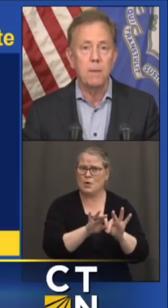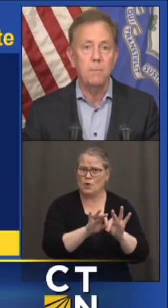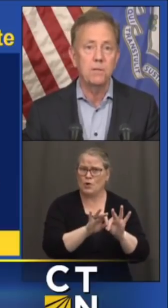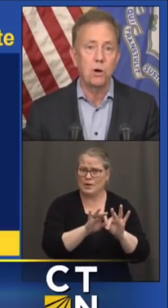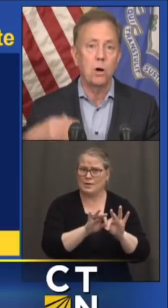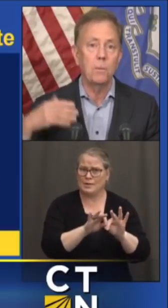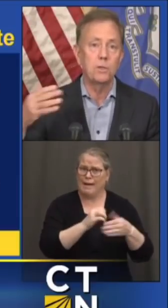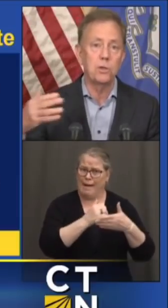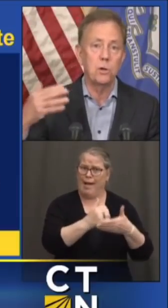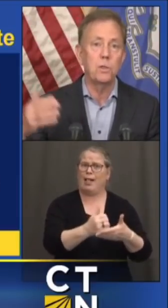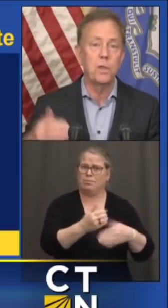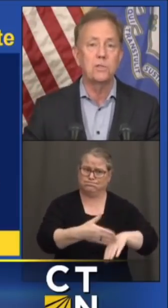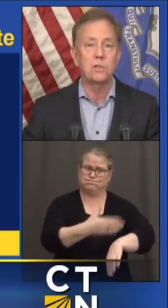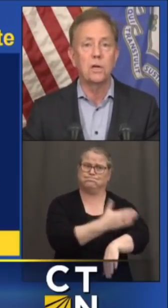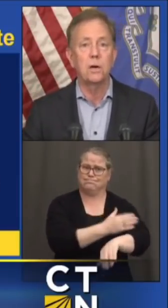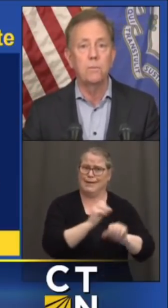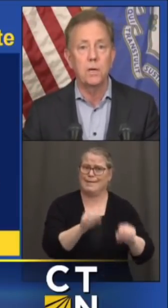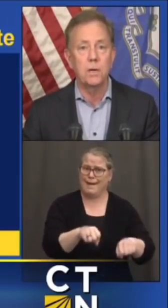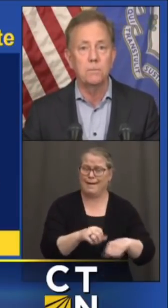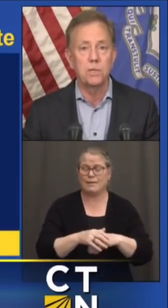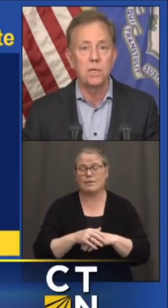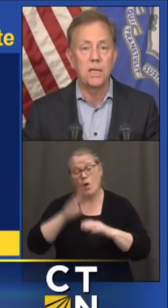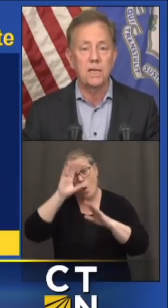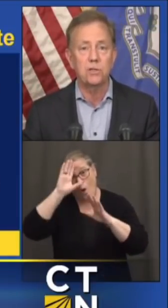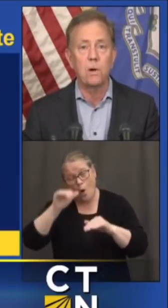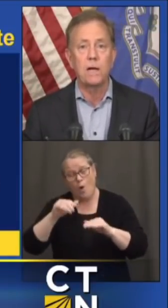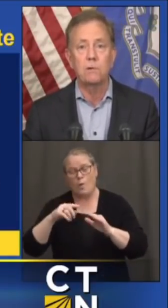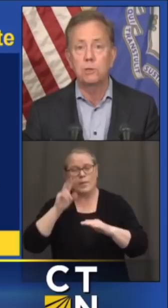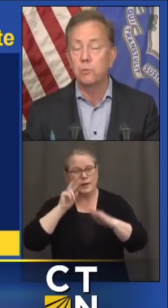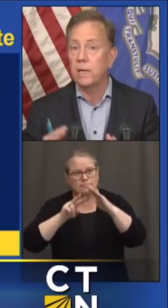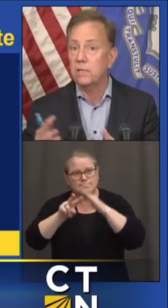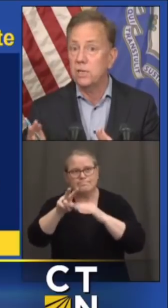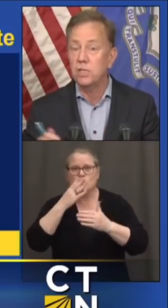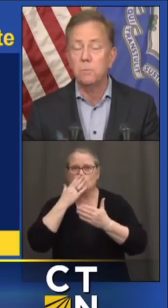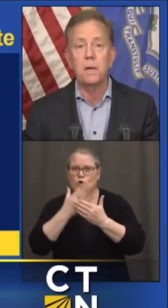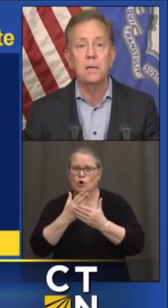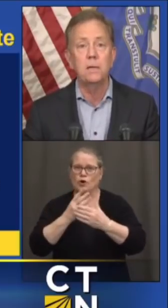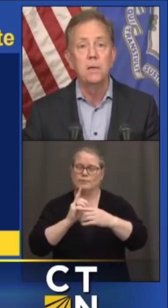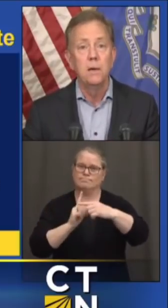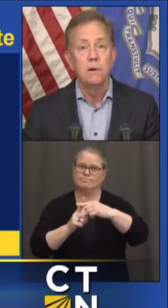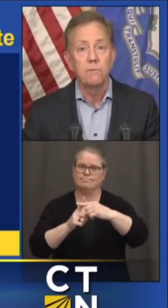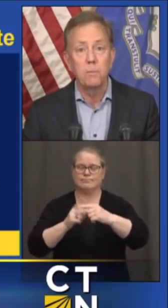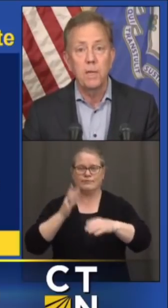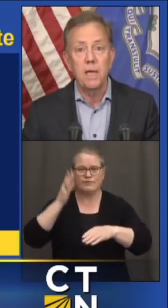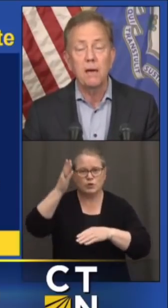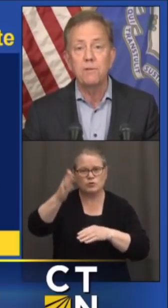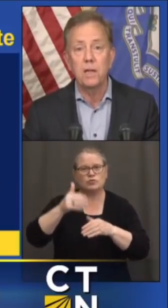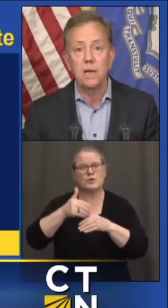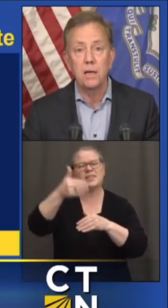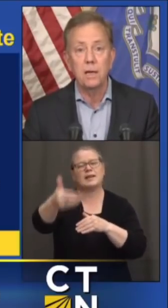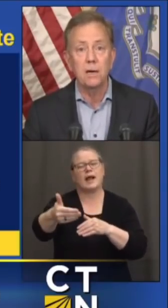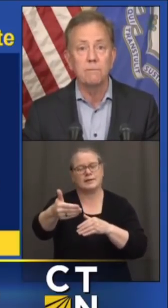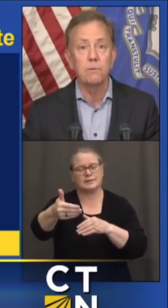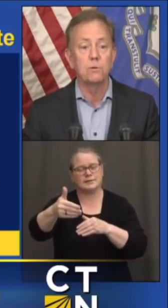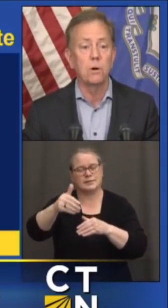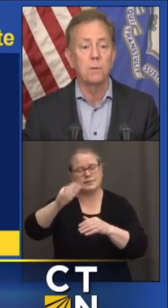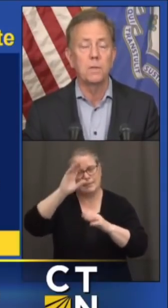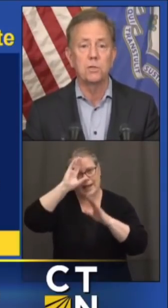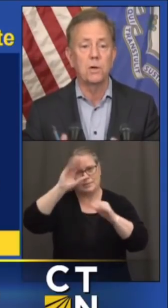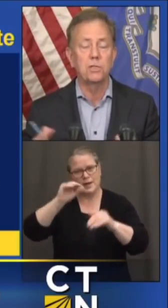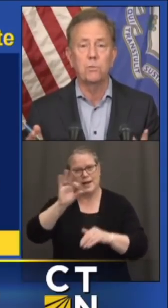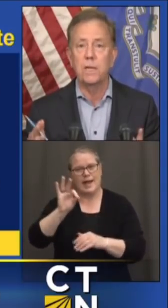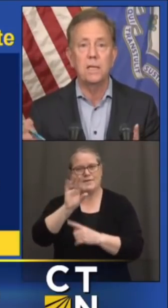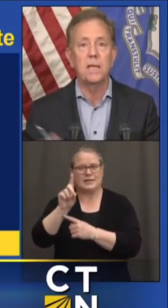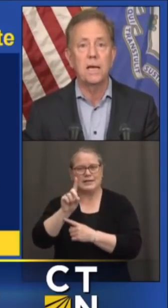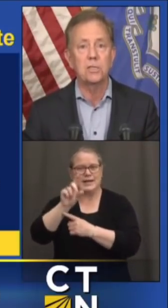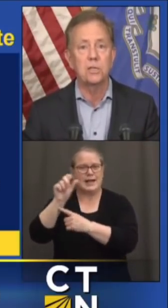That maybe is a harbinger of good things to come when it comes to the next round, which we anticipate from the FDA, Food and Drug